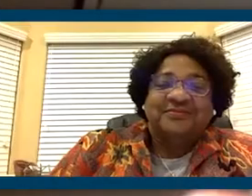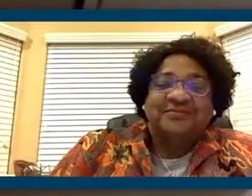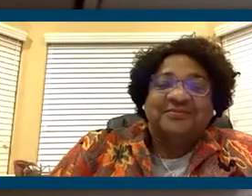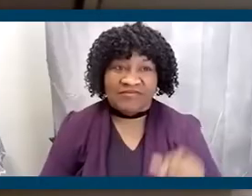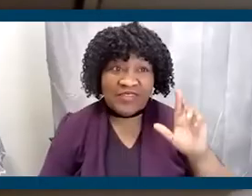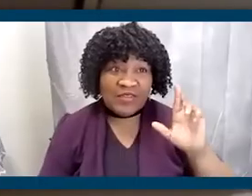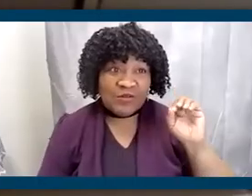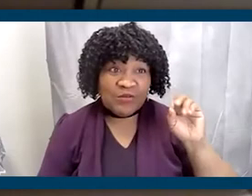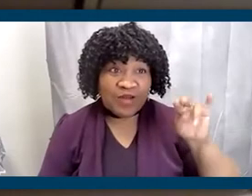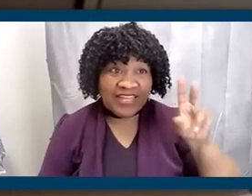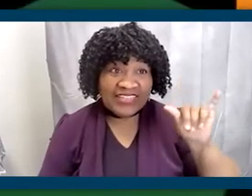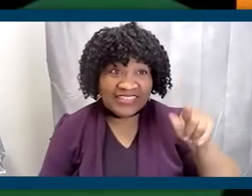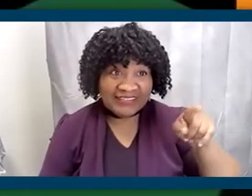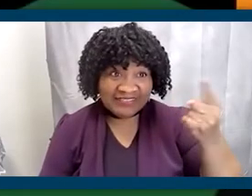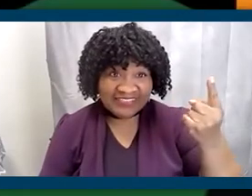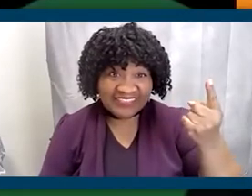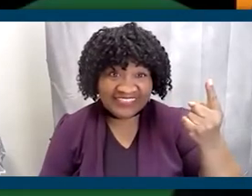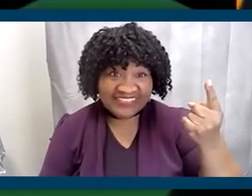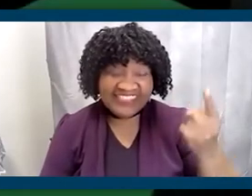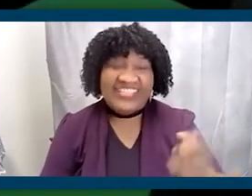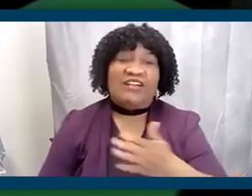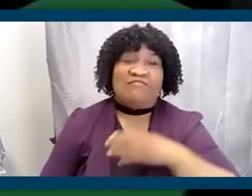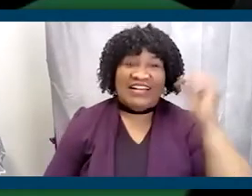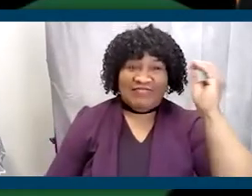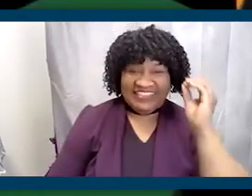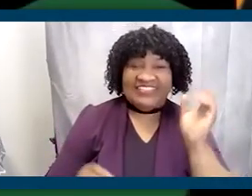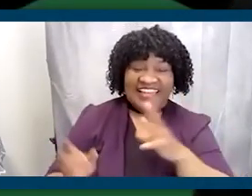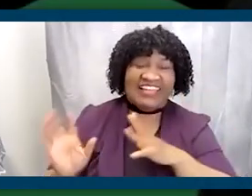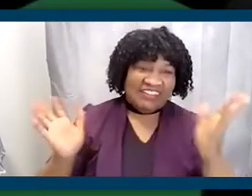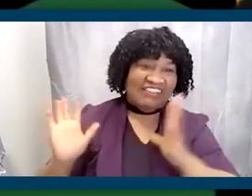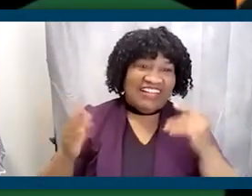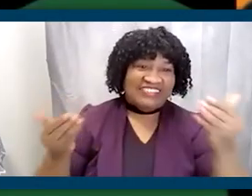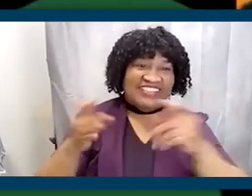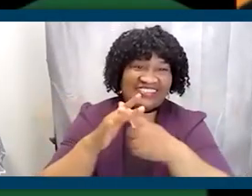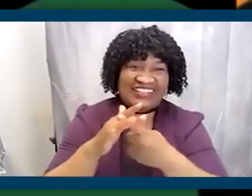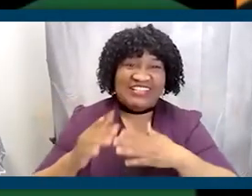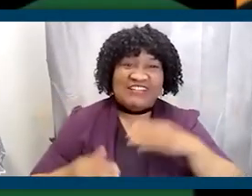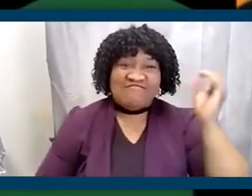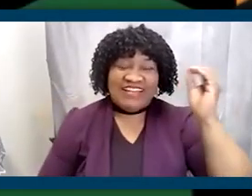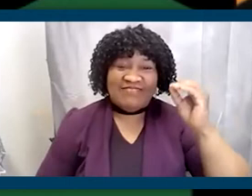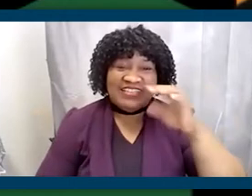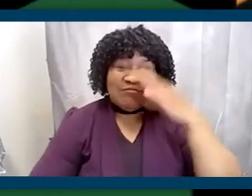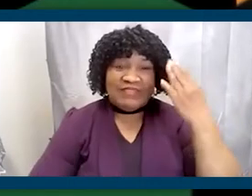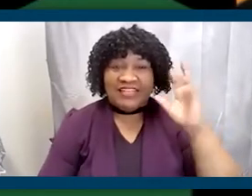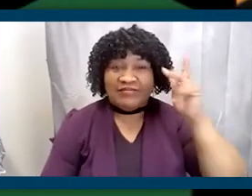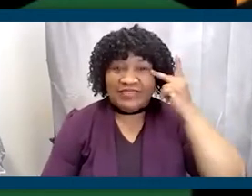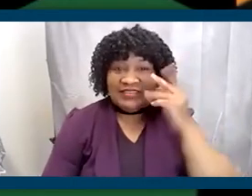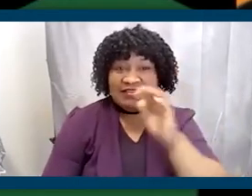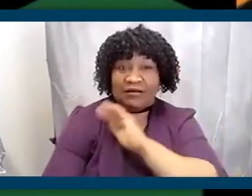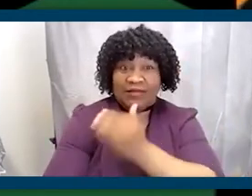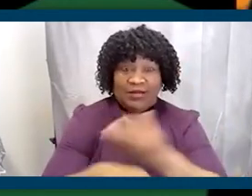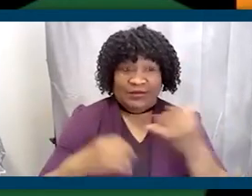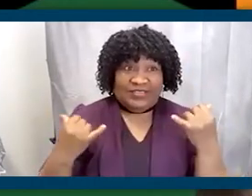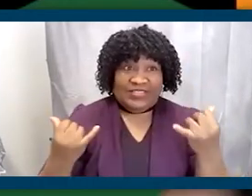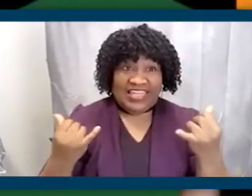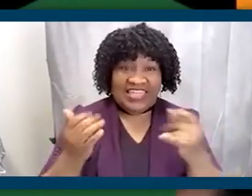Rodney? You know, in my opinion, I'm happy to start. In my opinion, Black political power today